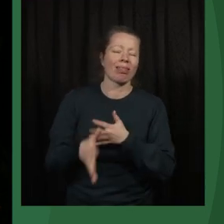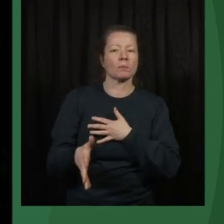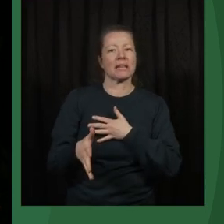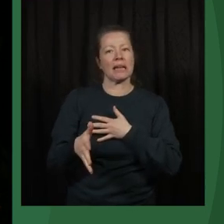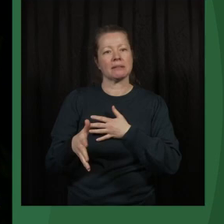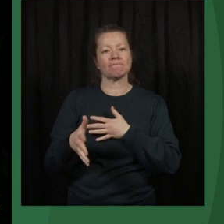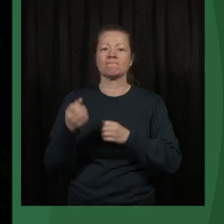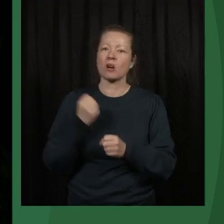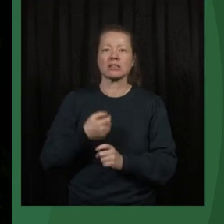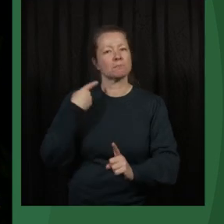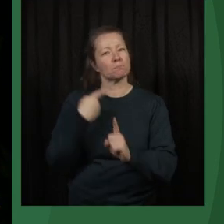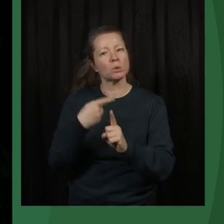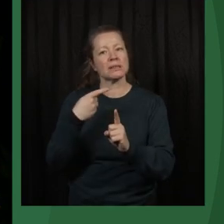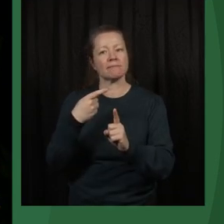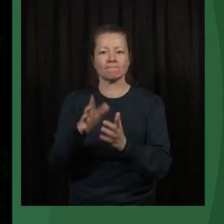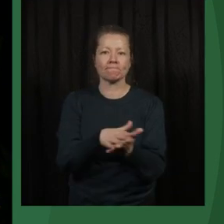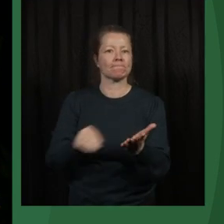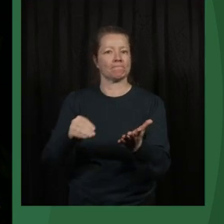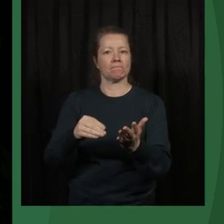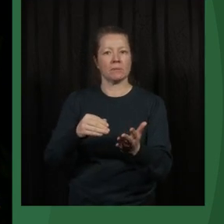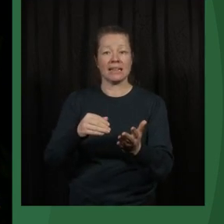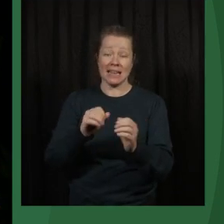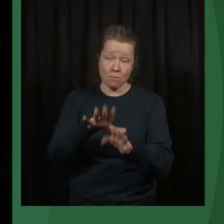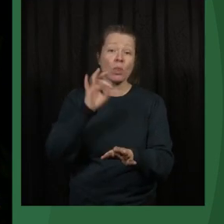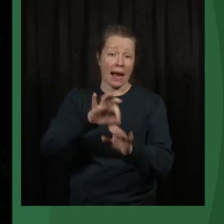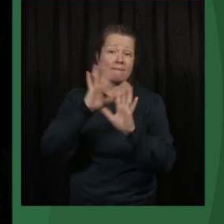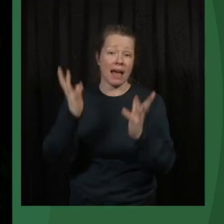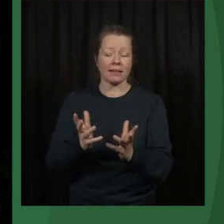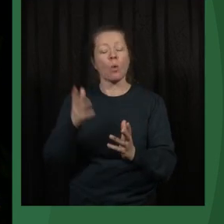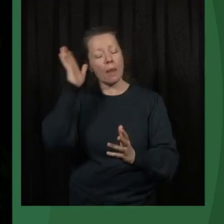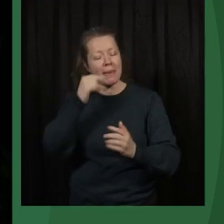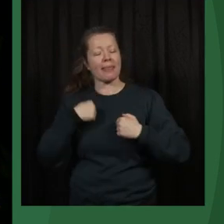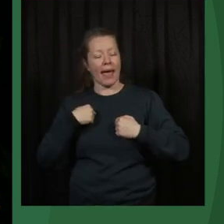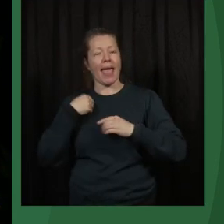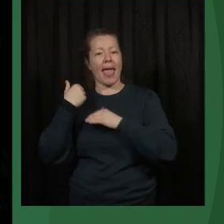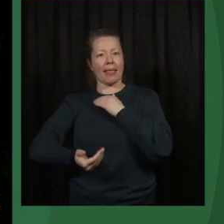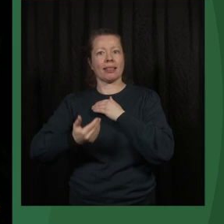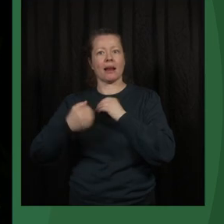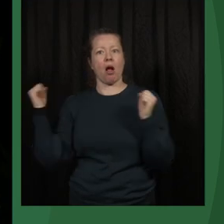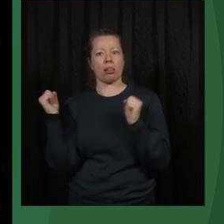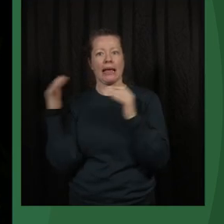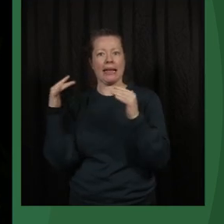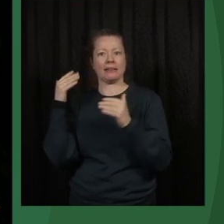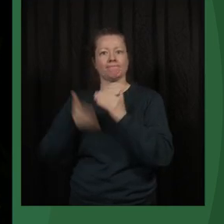positive effects in the modern world, you know, and I'm meaning after the Cold War.